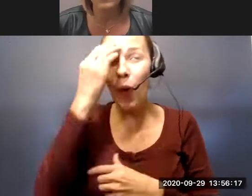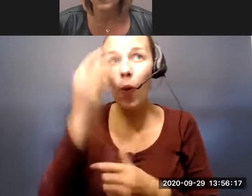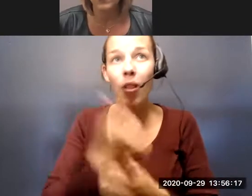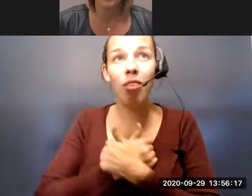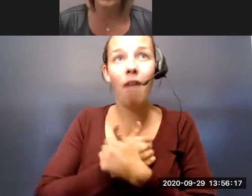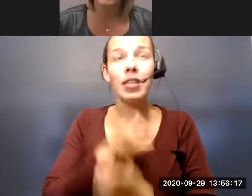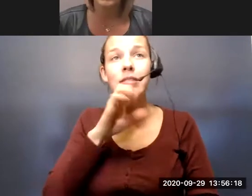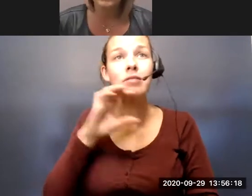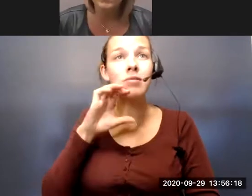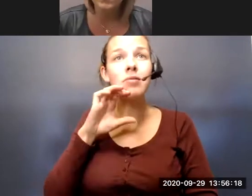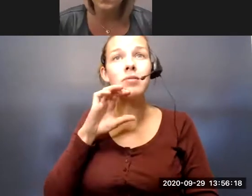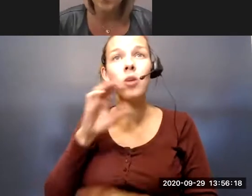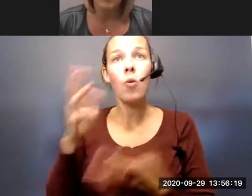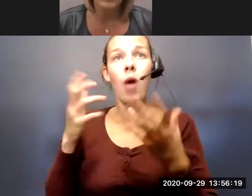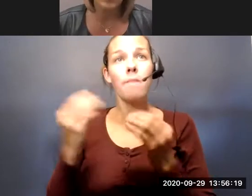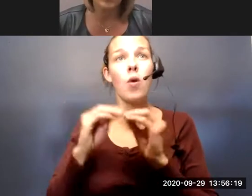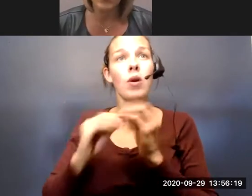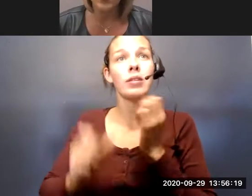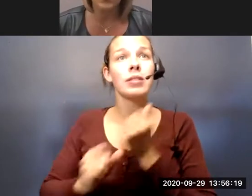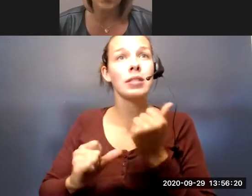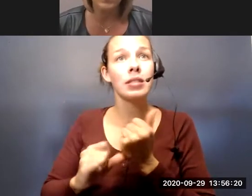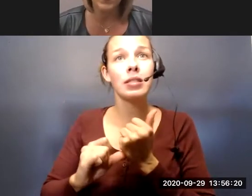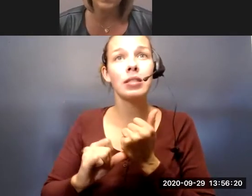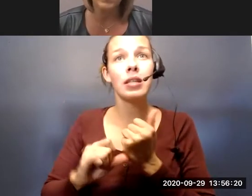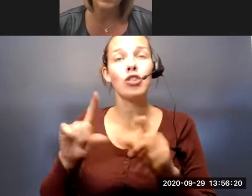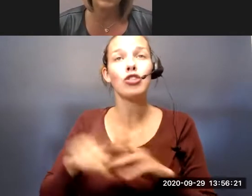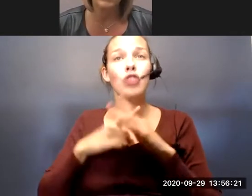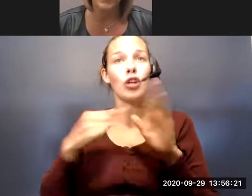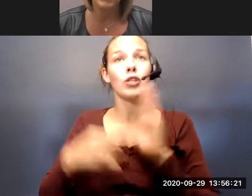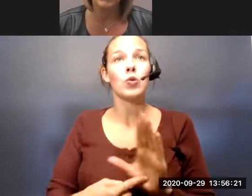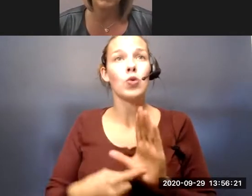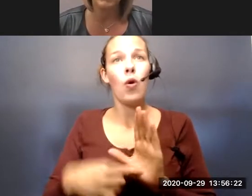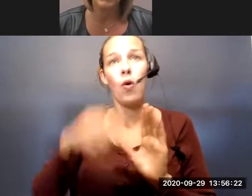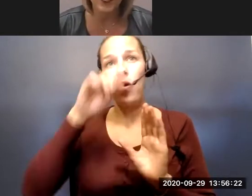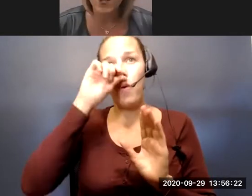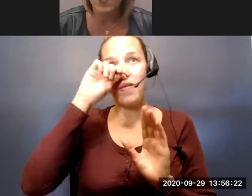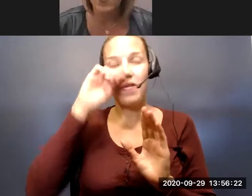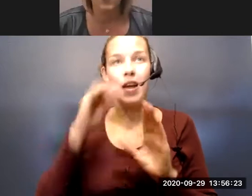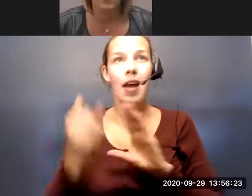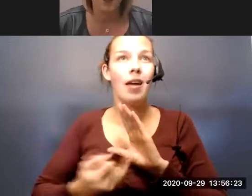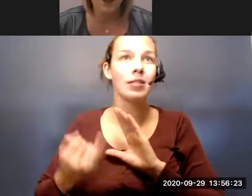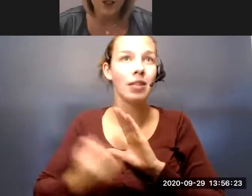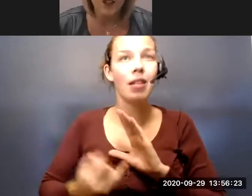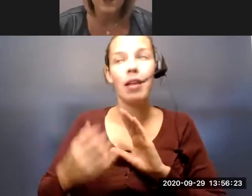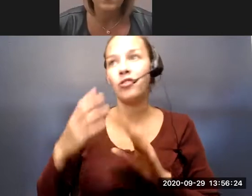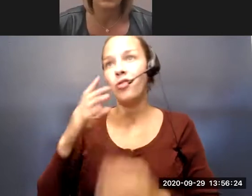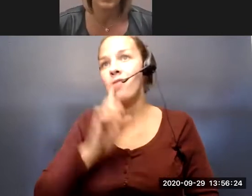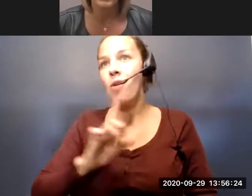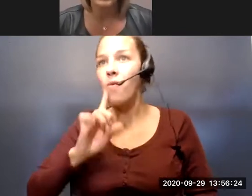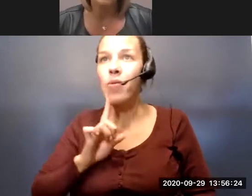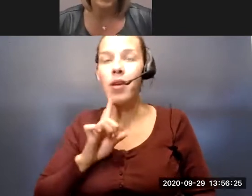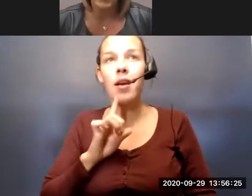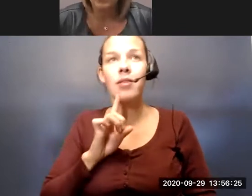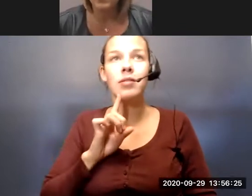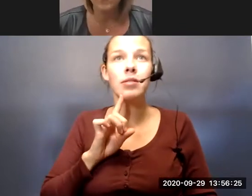a senior that is looking for assistance or starting to show signs of isolation and loneliness or